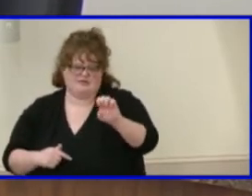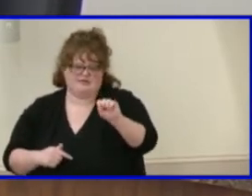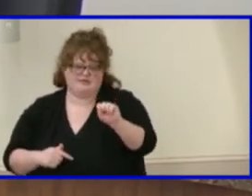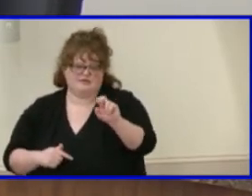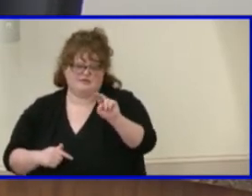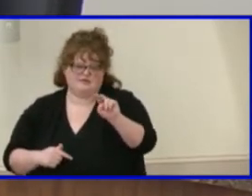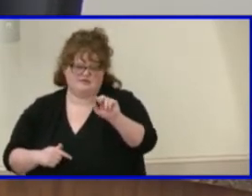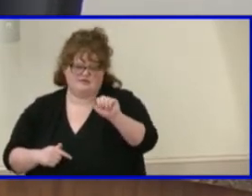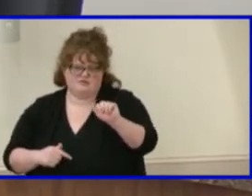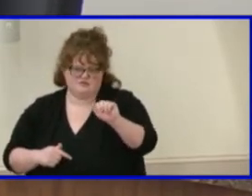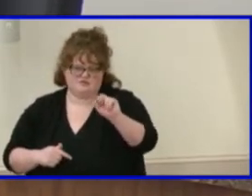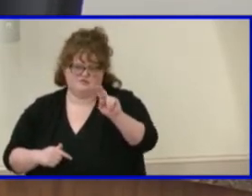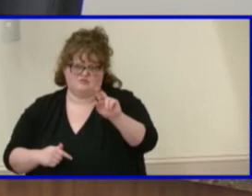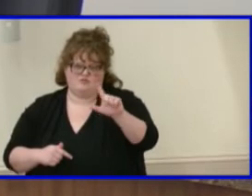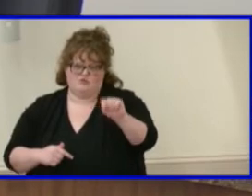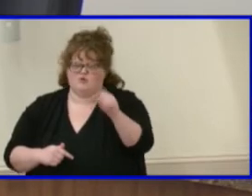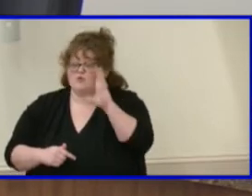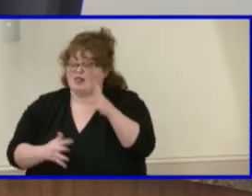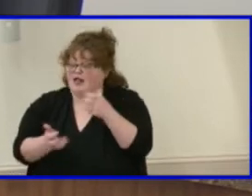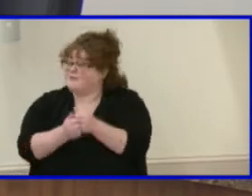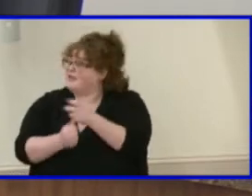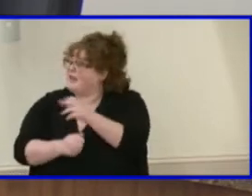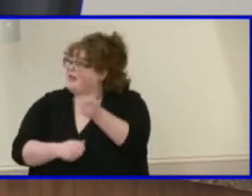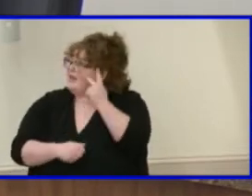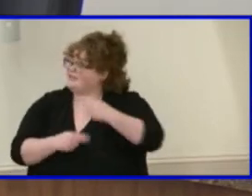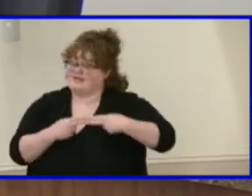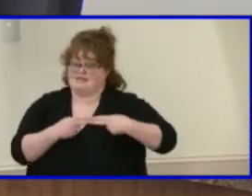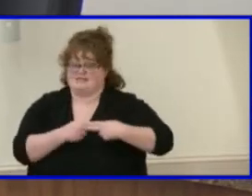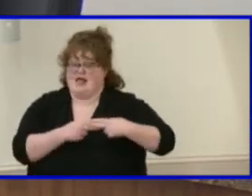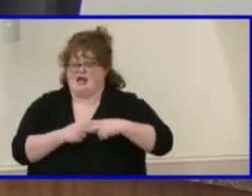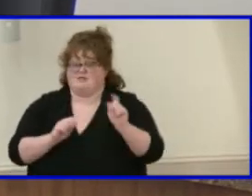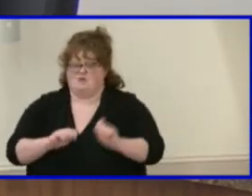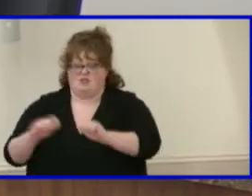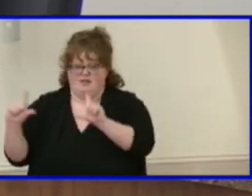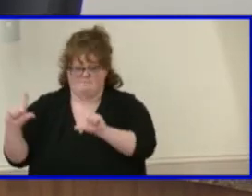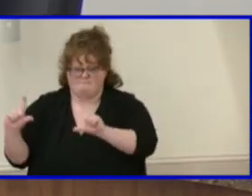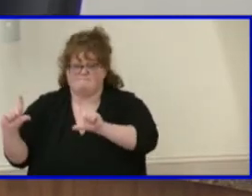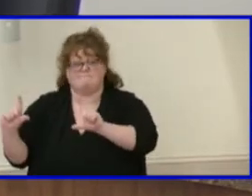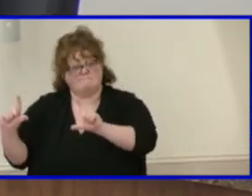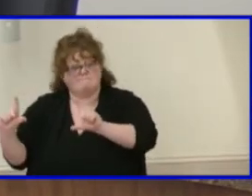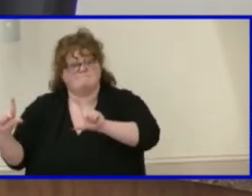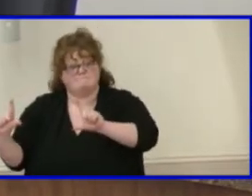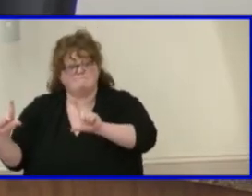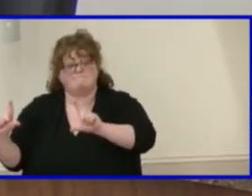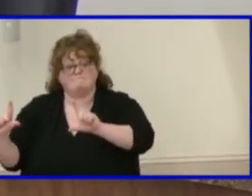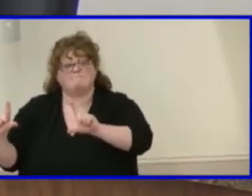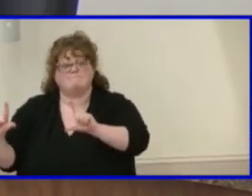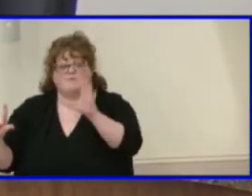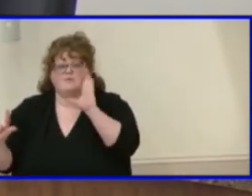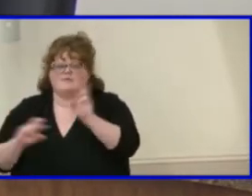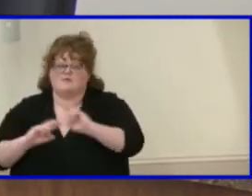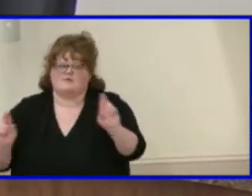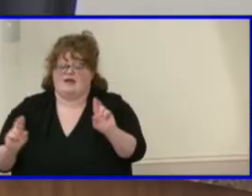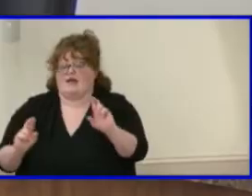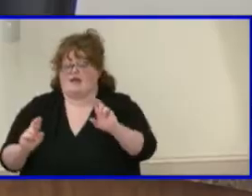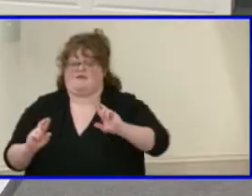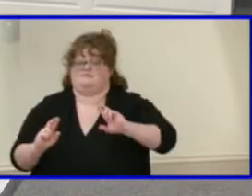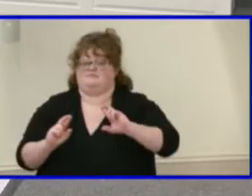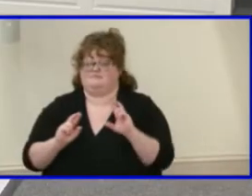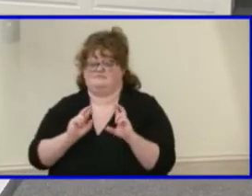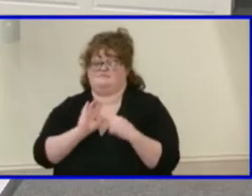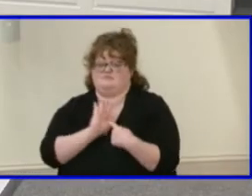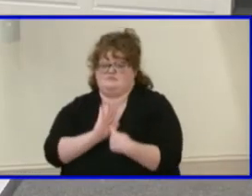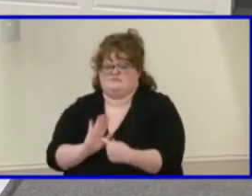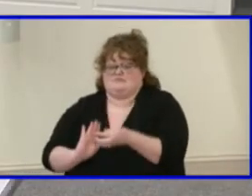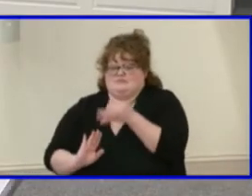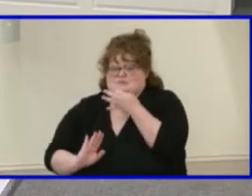our participation. And I see we're getting slides underway. So, uh, we will get that up and running momentarily. Thank you for your